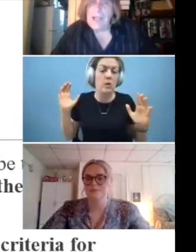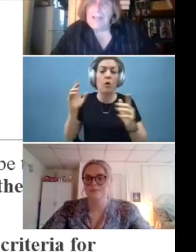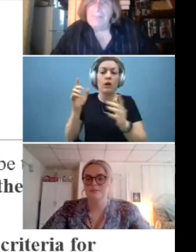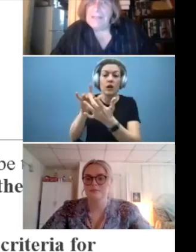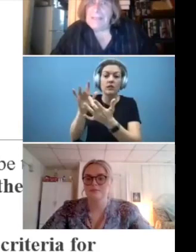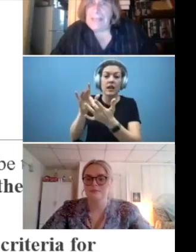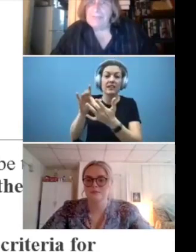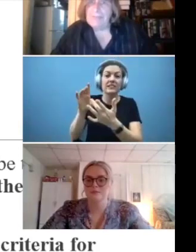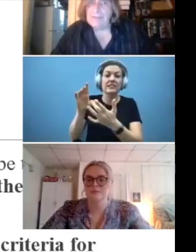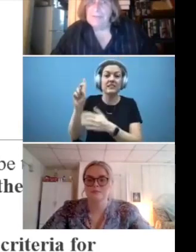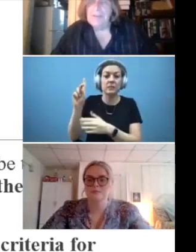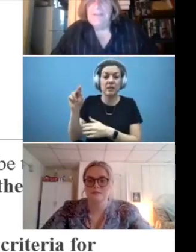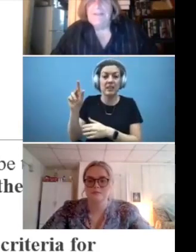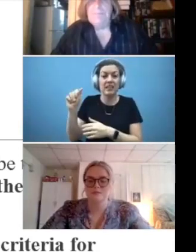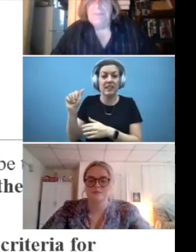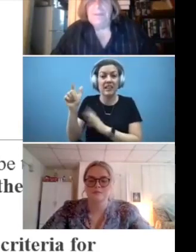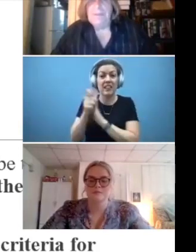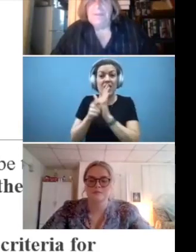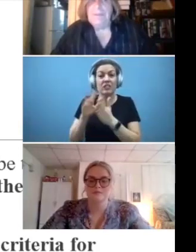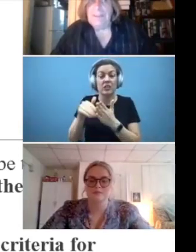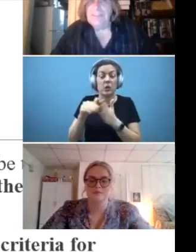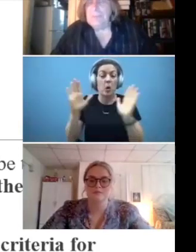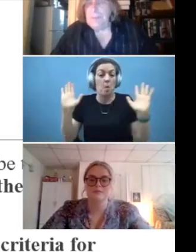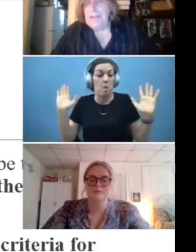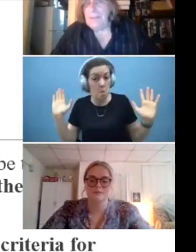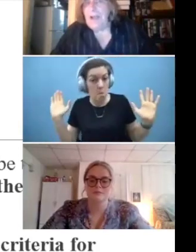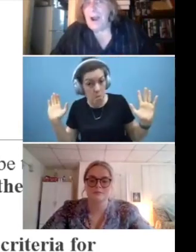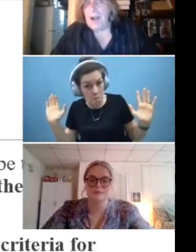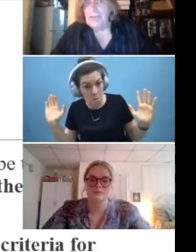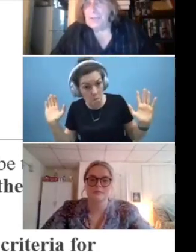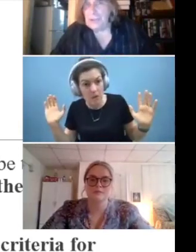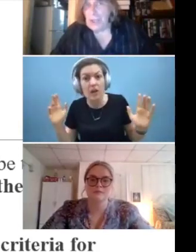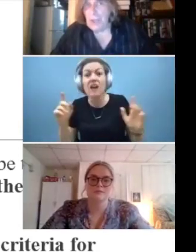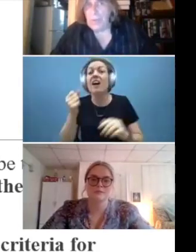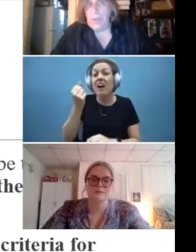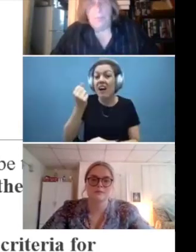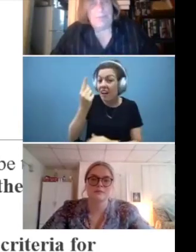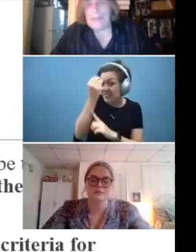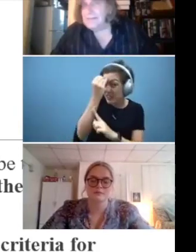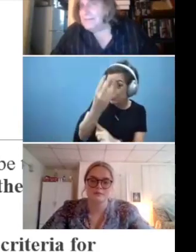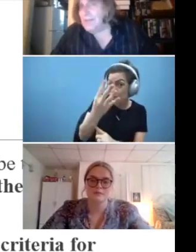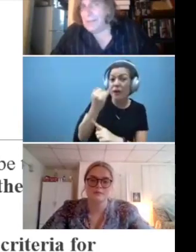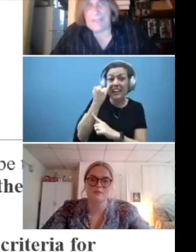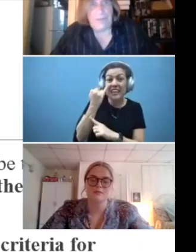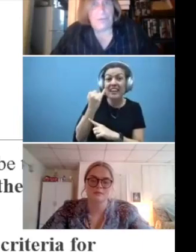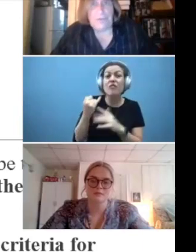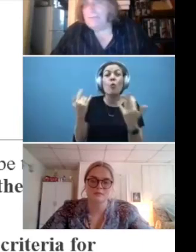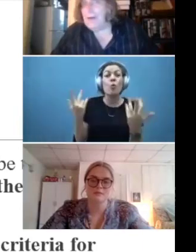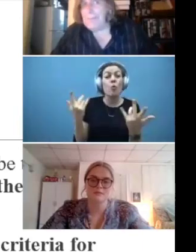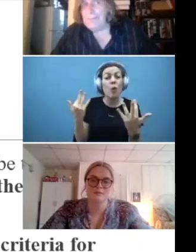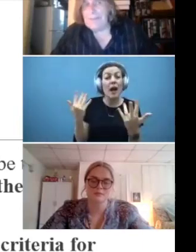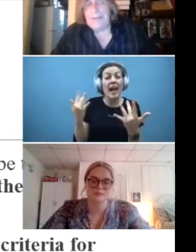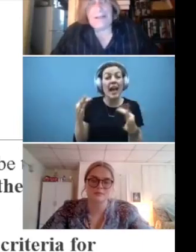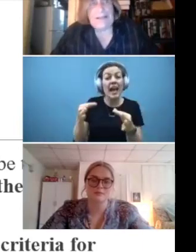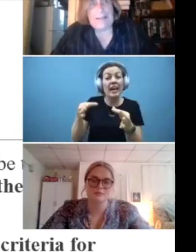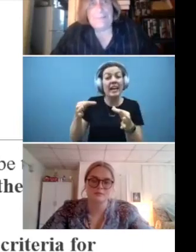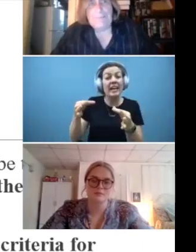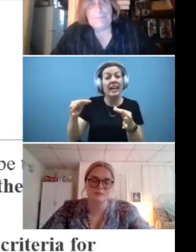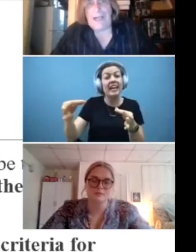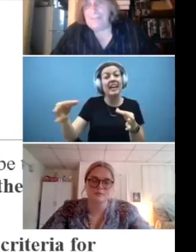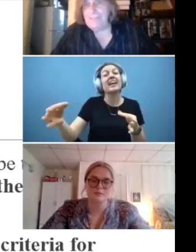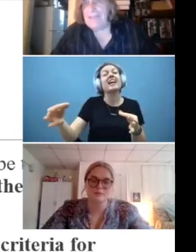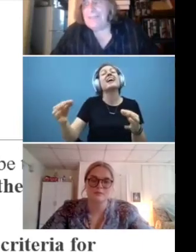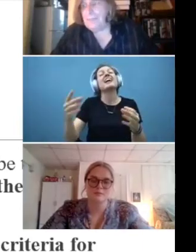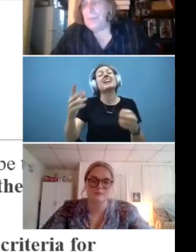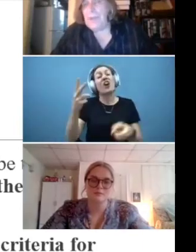the more time that elapses, it simply becomes harder to show, but that does not mean you give up. Um,